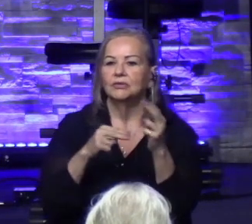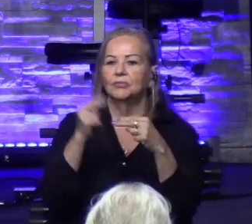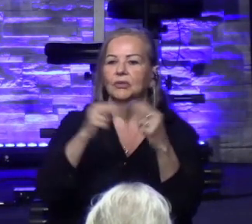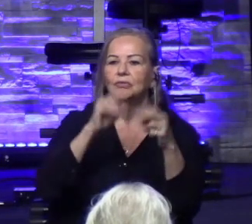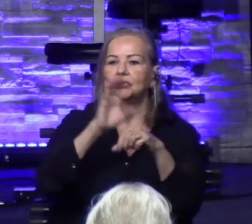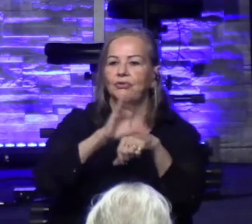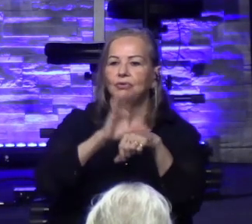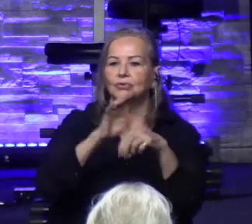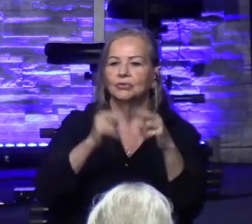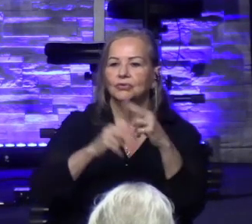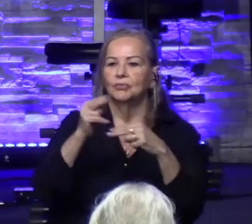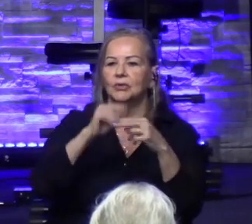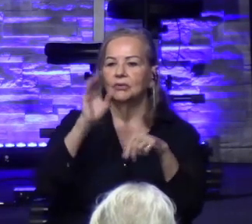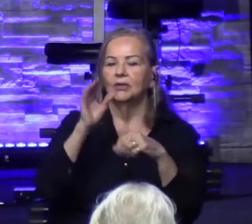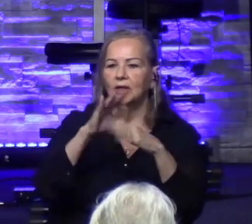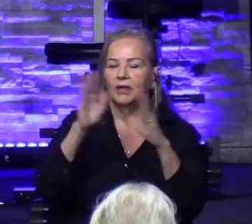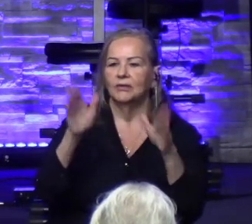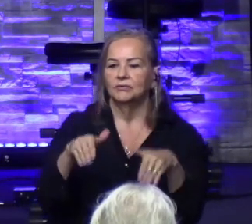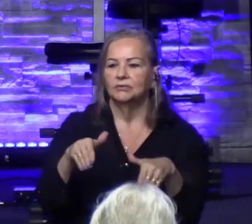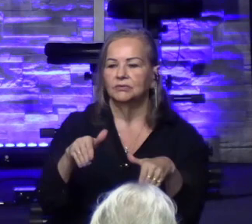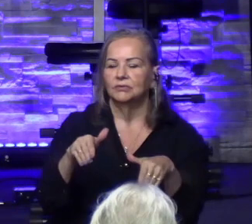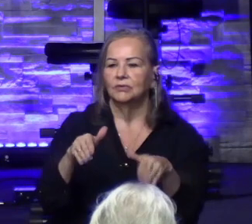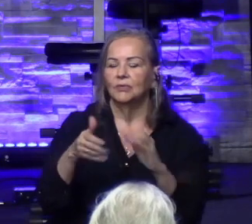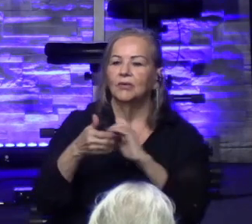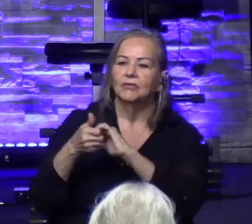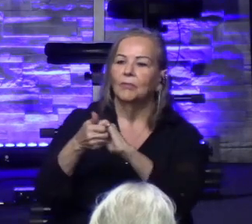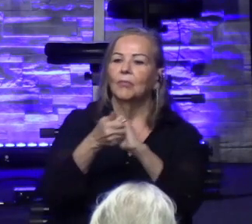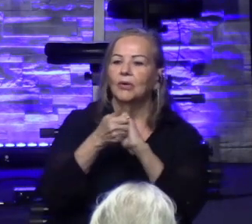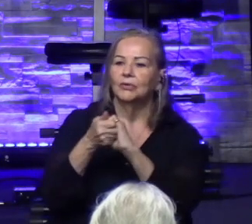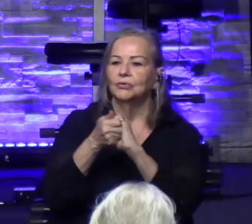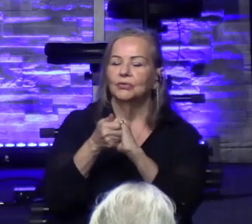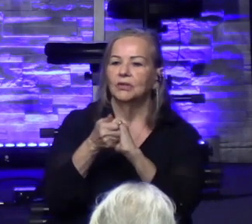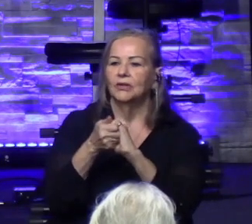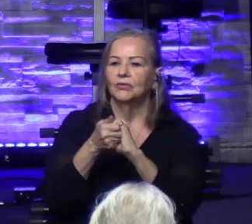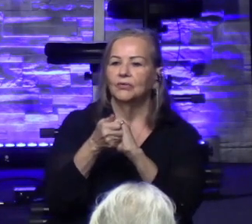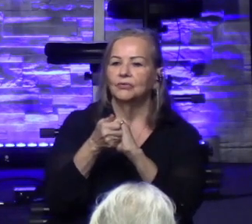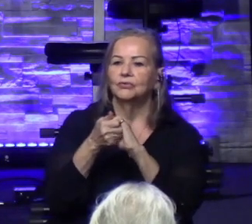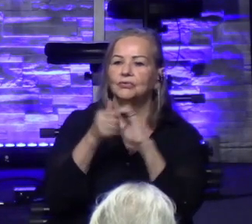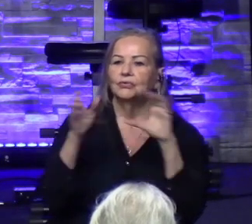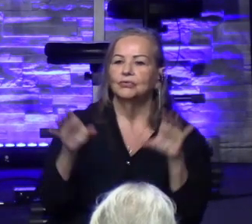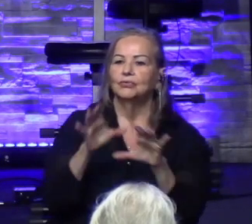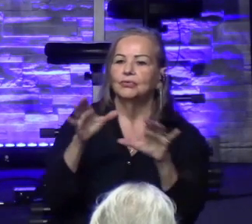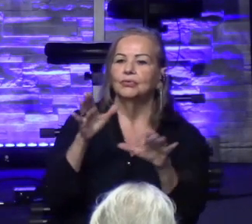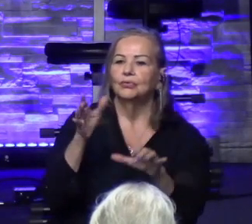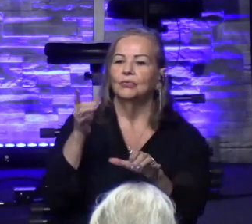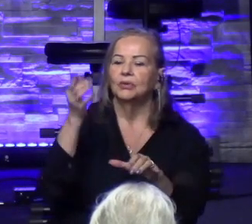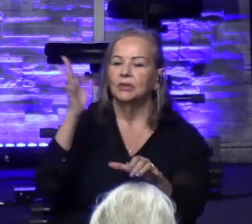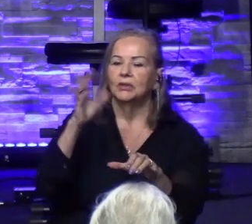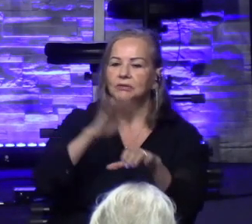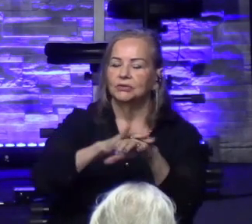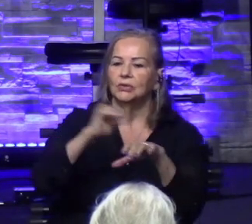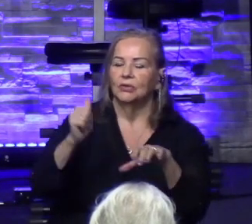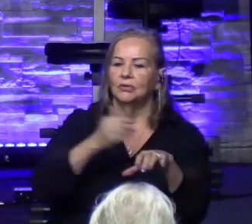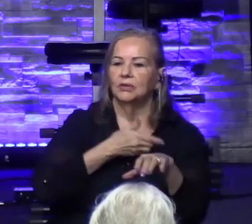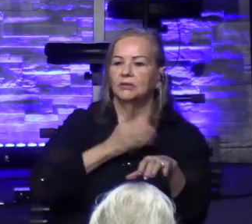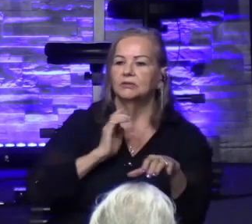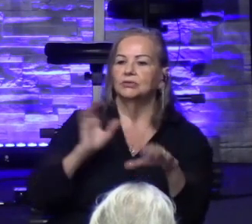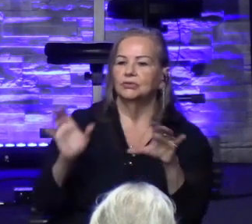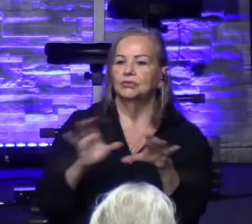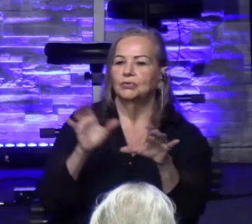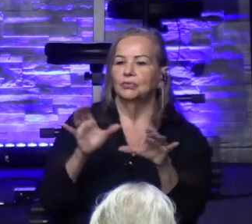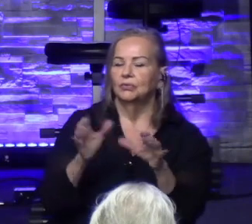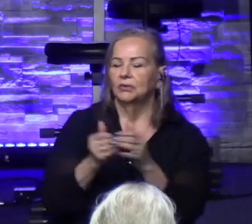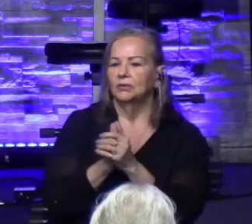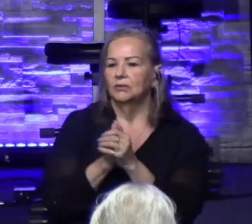this house. We all got to partner together to do what God has called us to do. And you notice